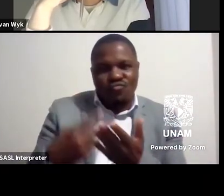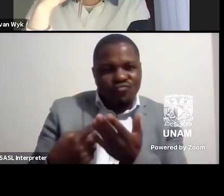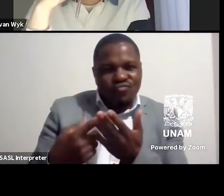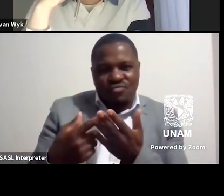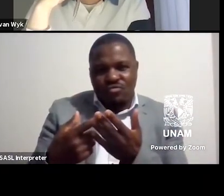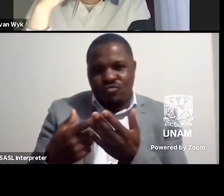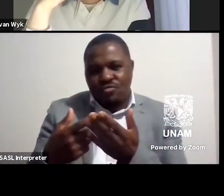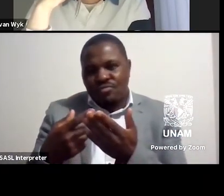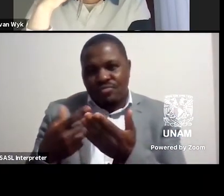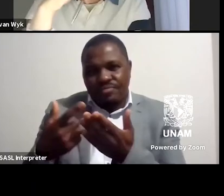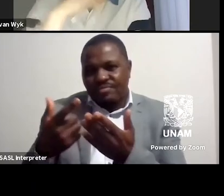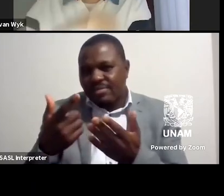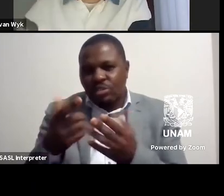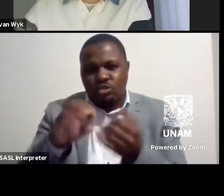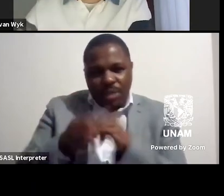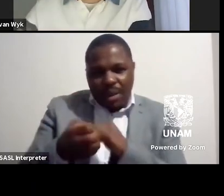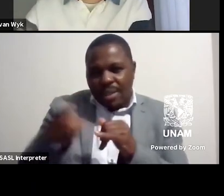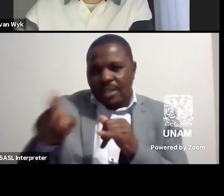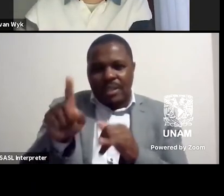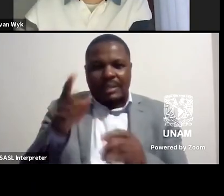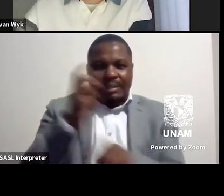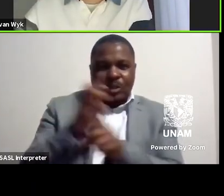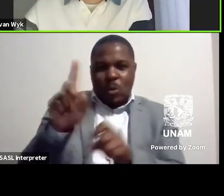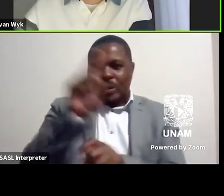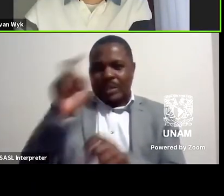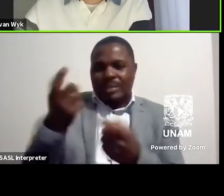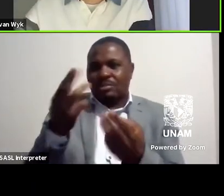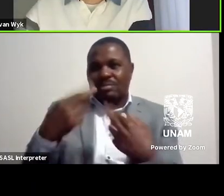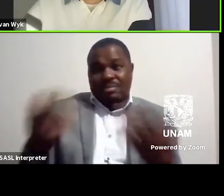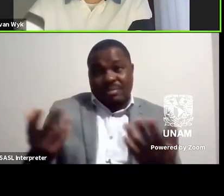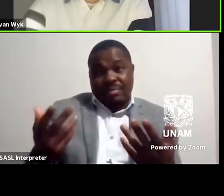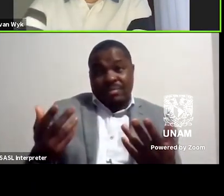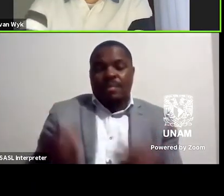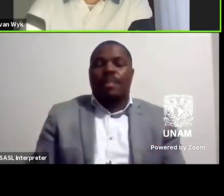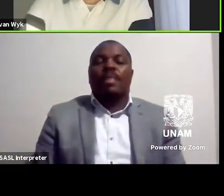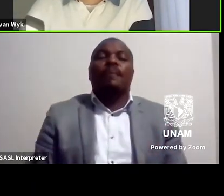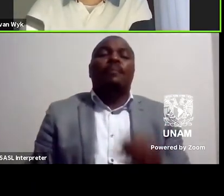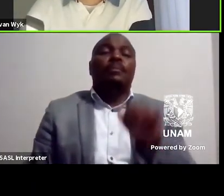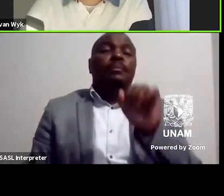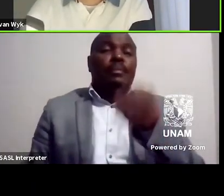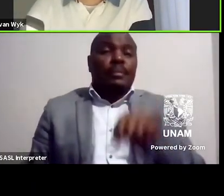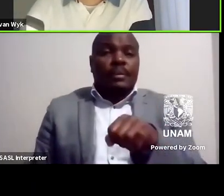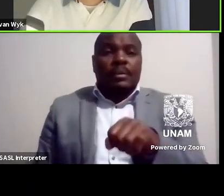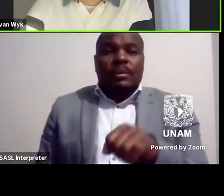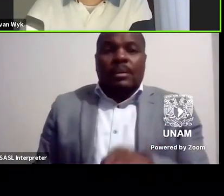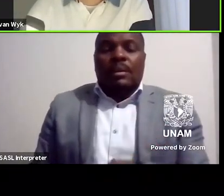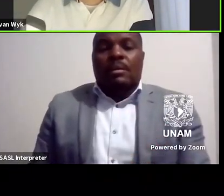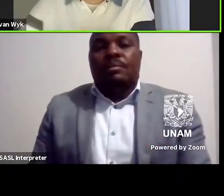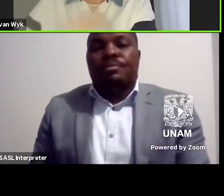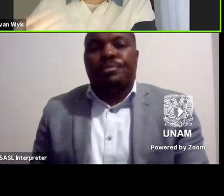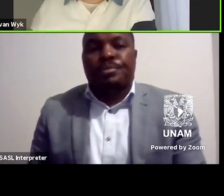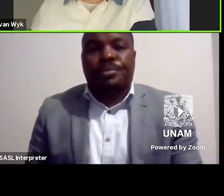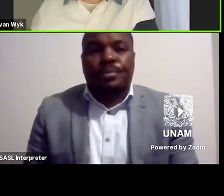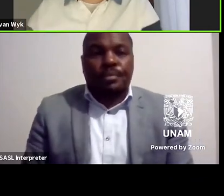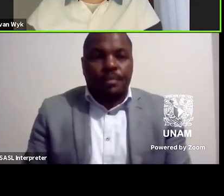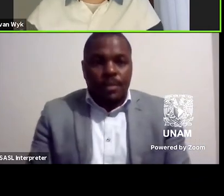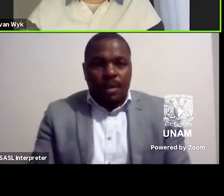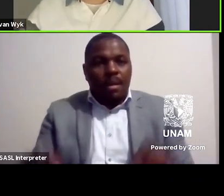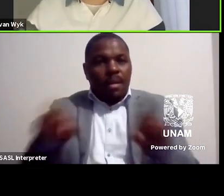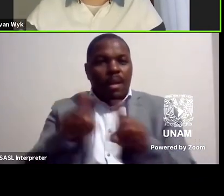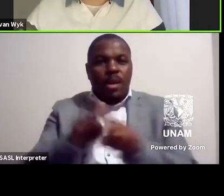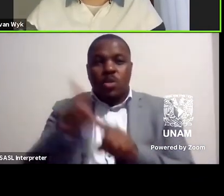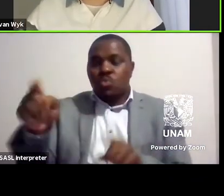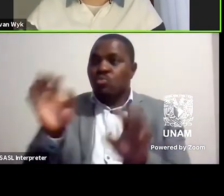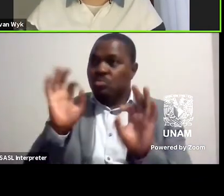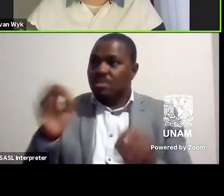i guess um the reason for as you say correctly that